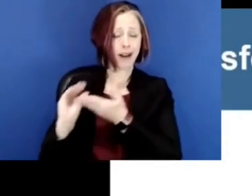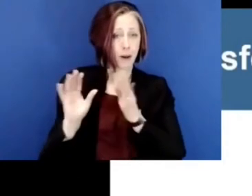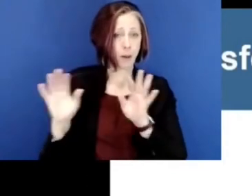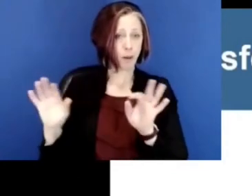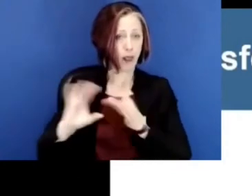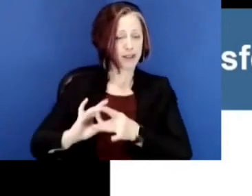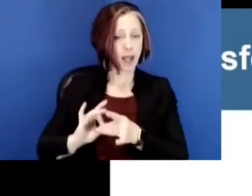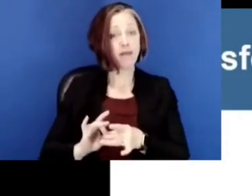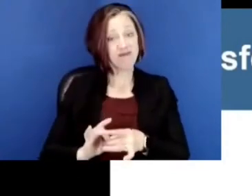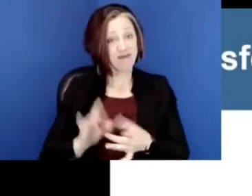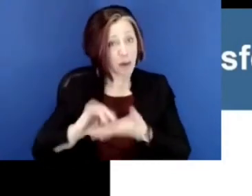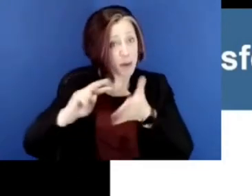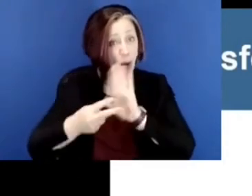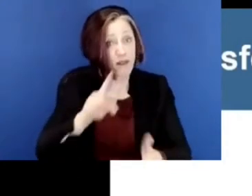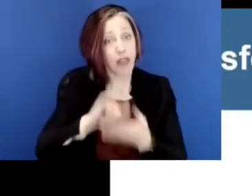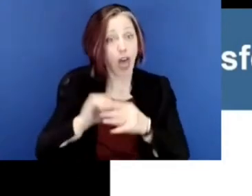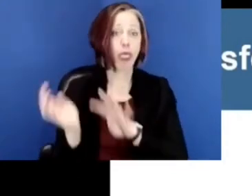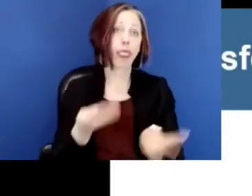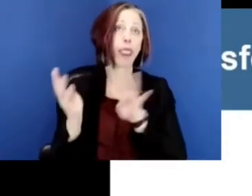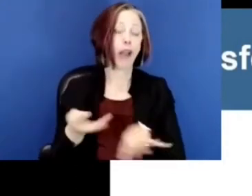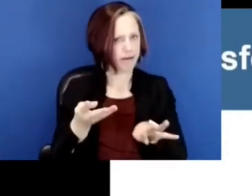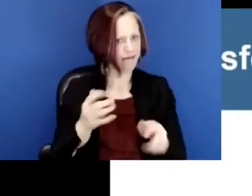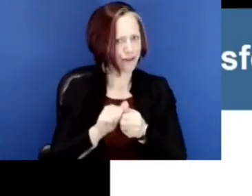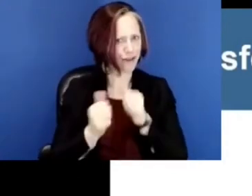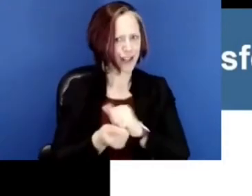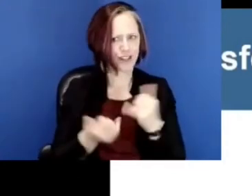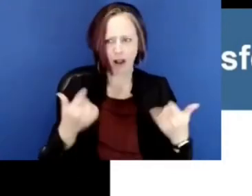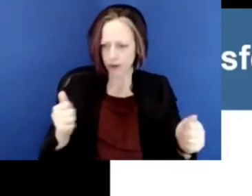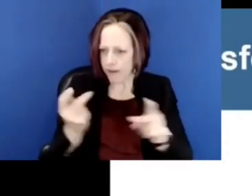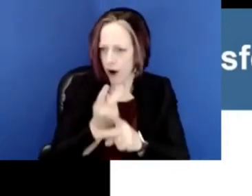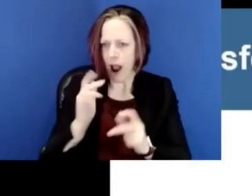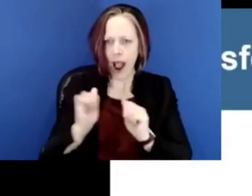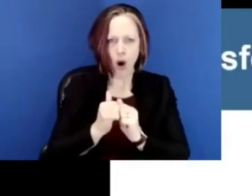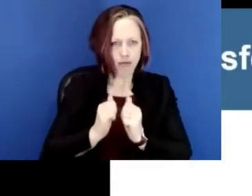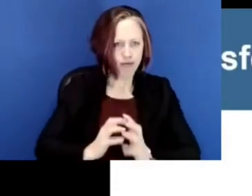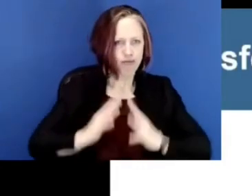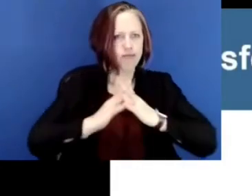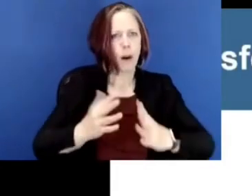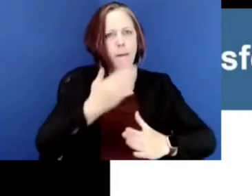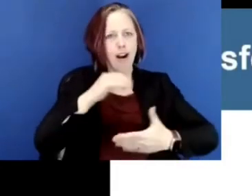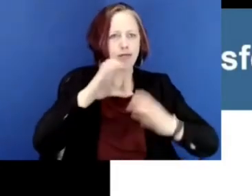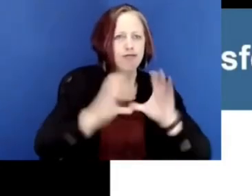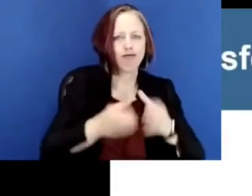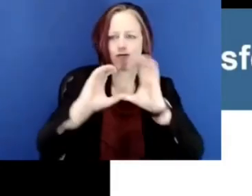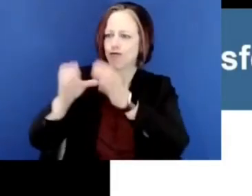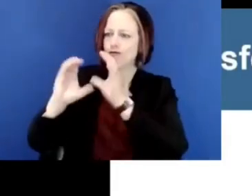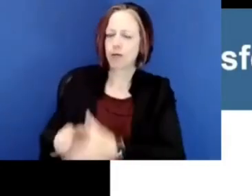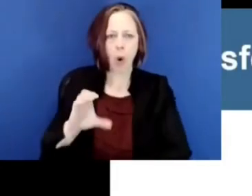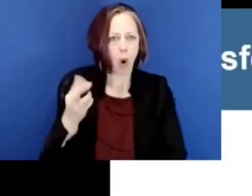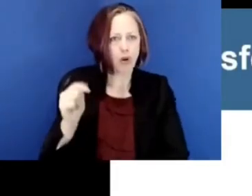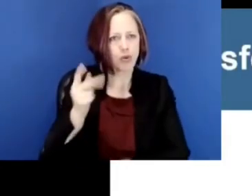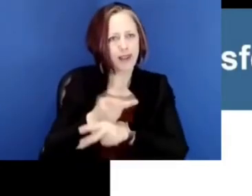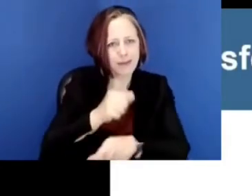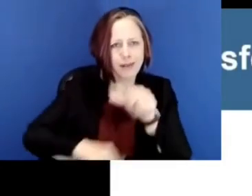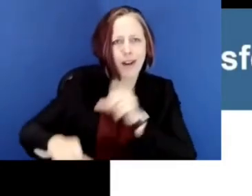relationships, they were designed to do that, are changing as we figure out how we have to build smaller cohorts of